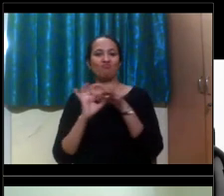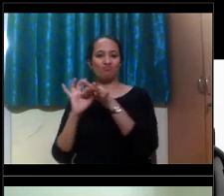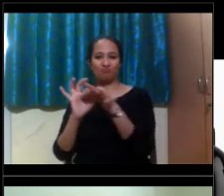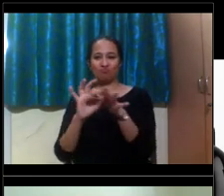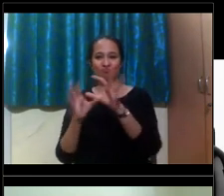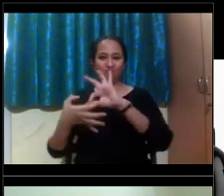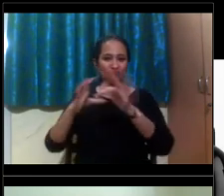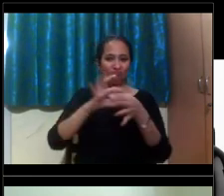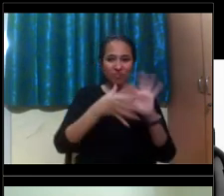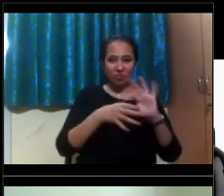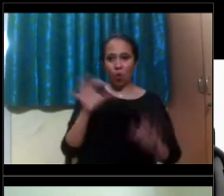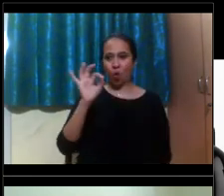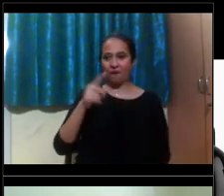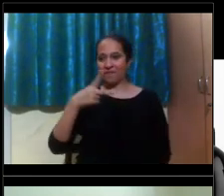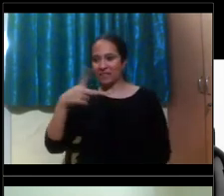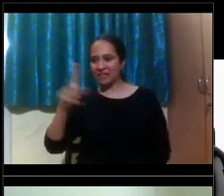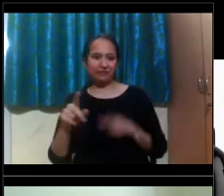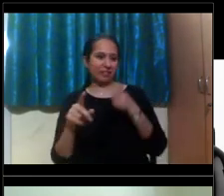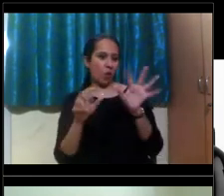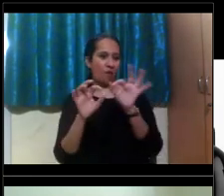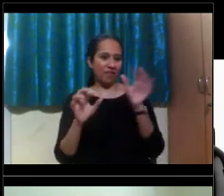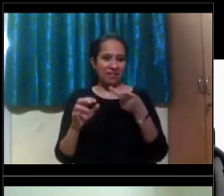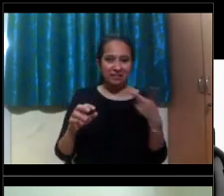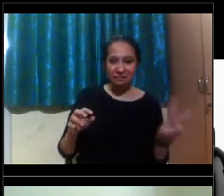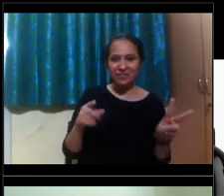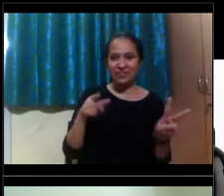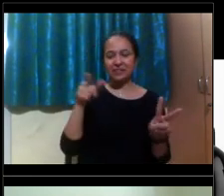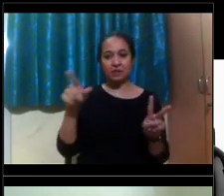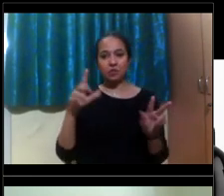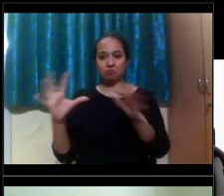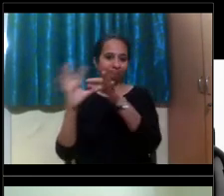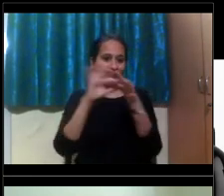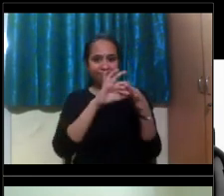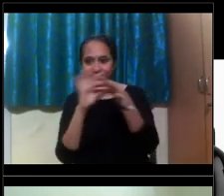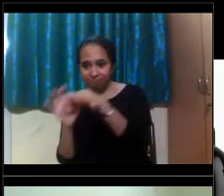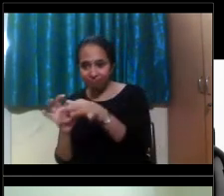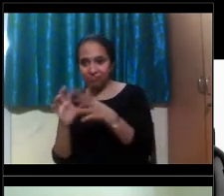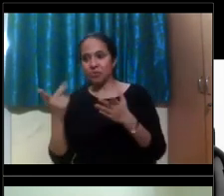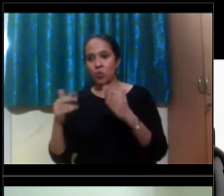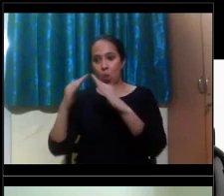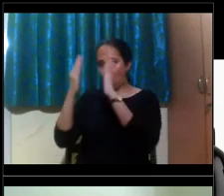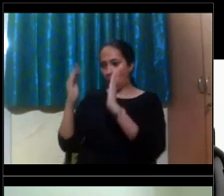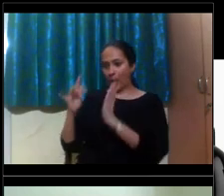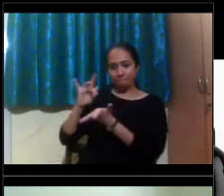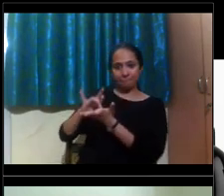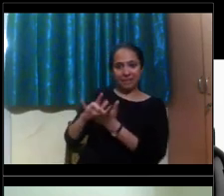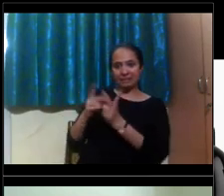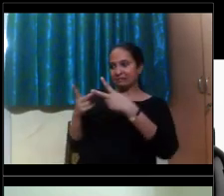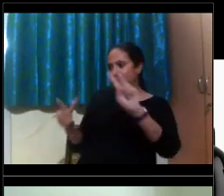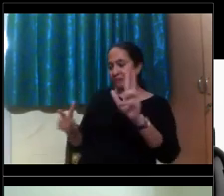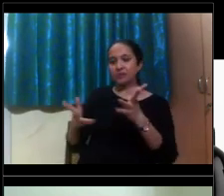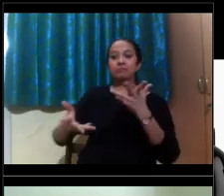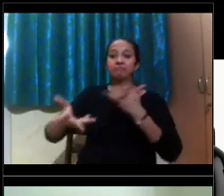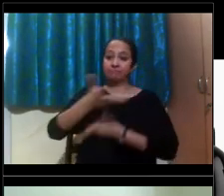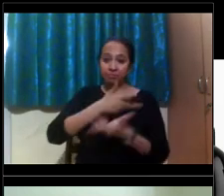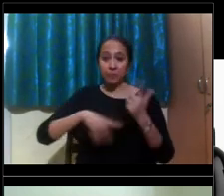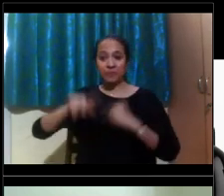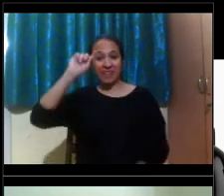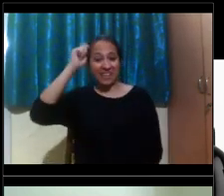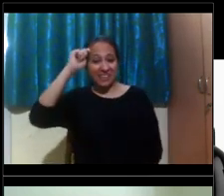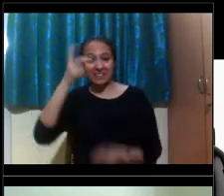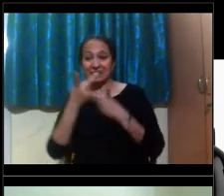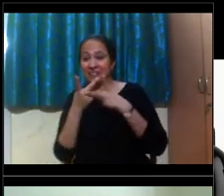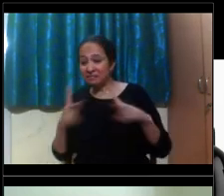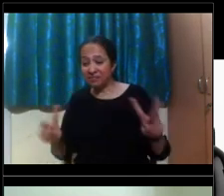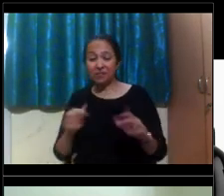you know, an office space in the US with maybe coordination with your home and maybe it's in English, you know, just many